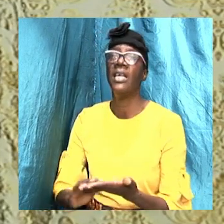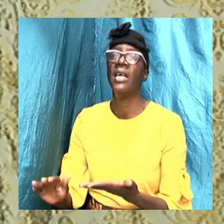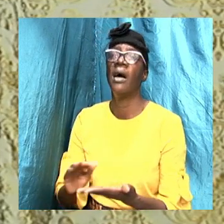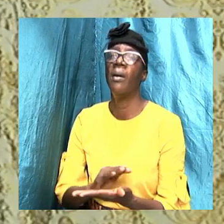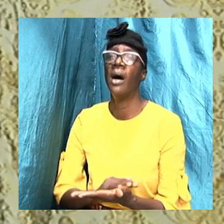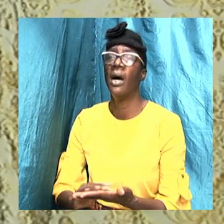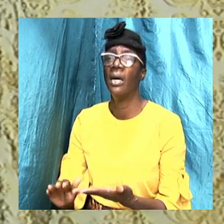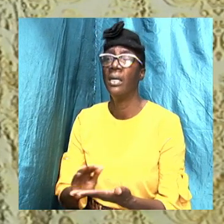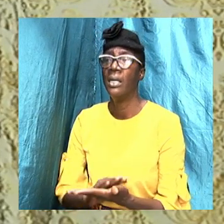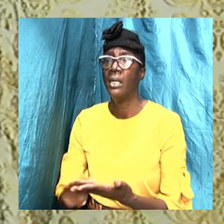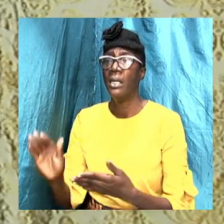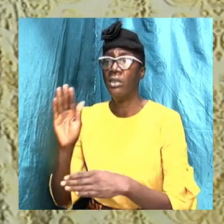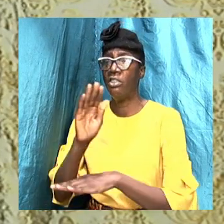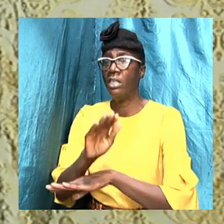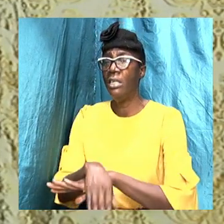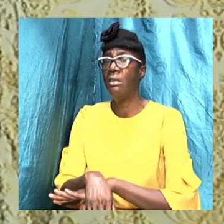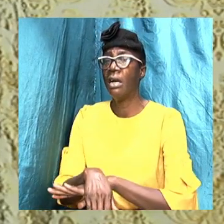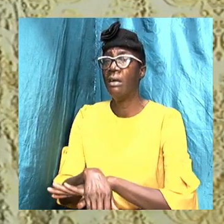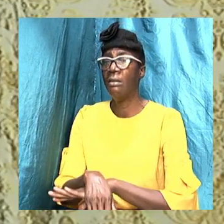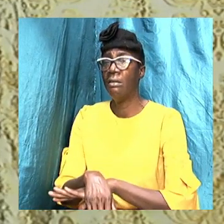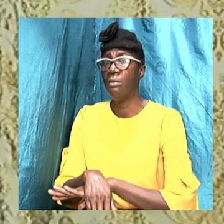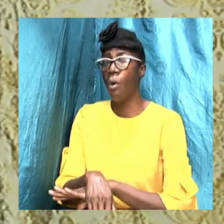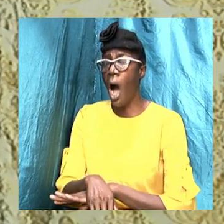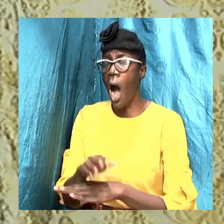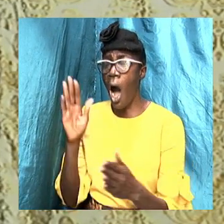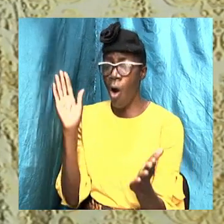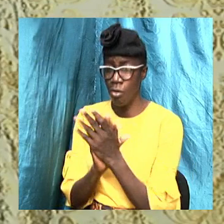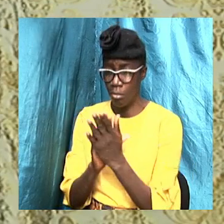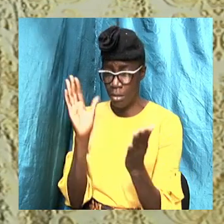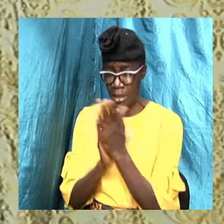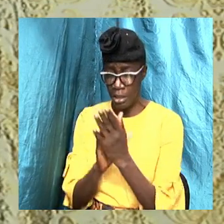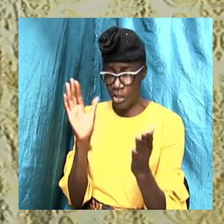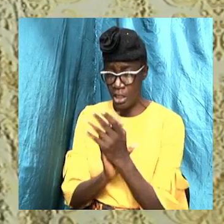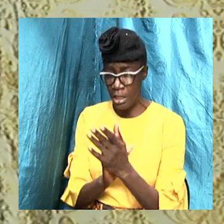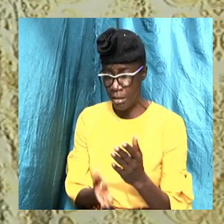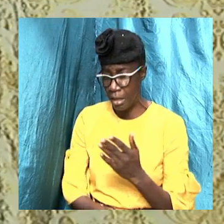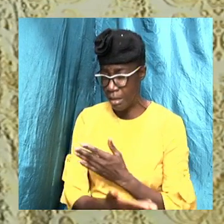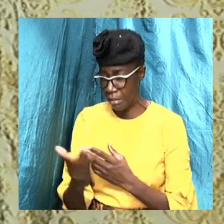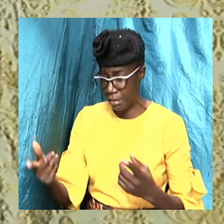nigh unto death, hallelujah, they are going to go to heaven,